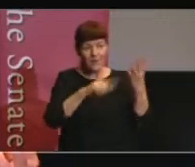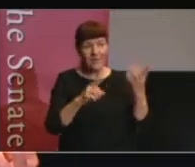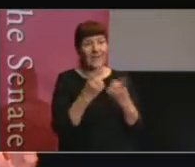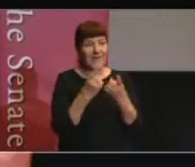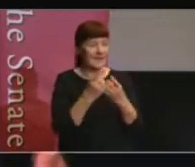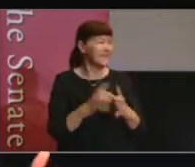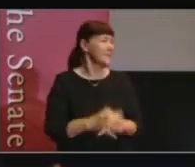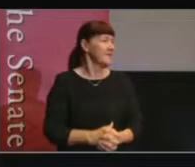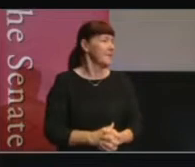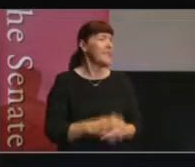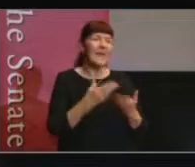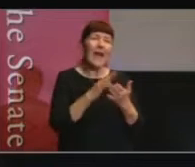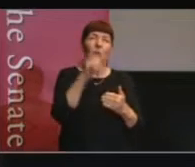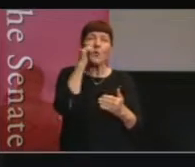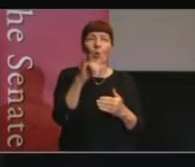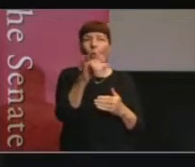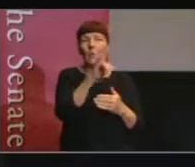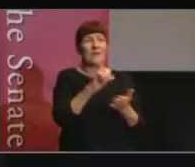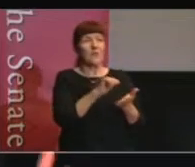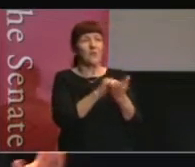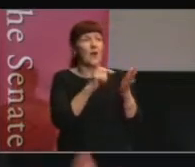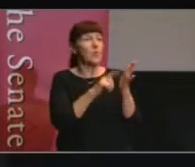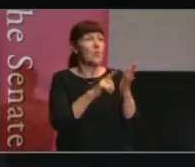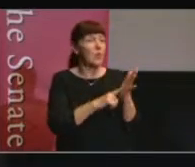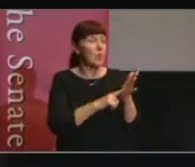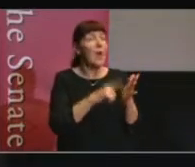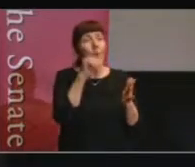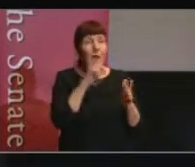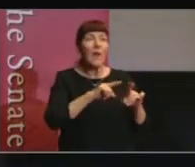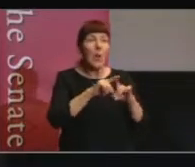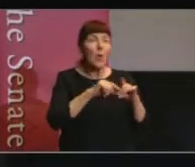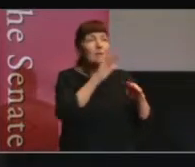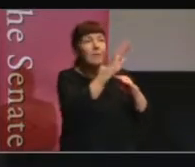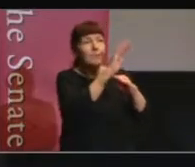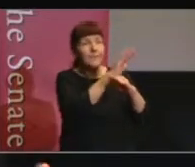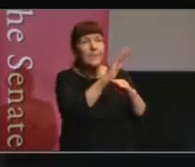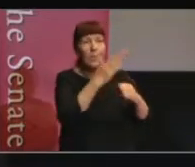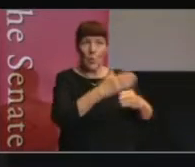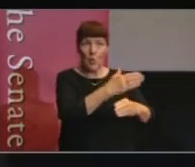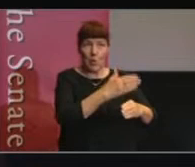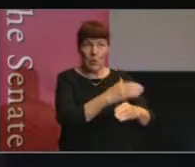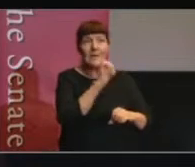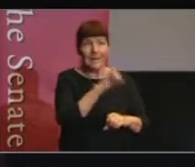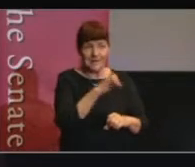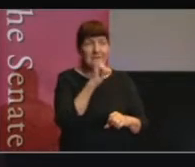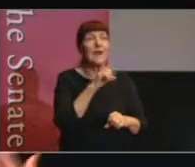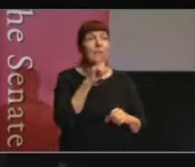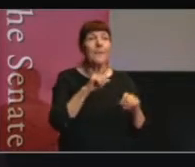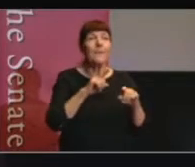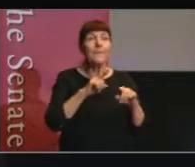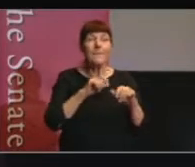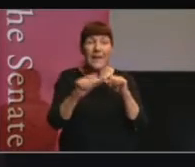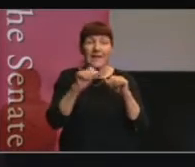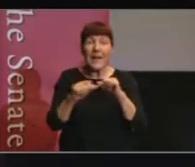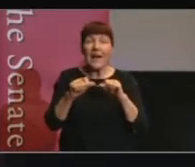And how do we know what the right tool is? Well, we can learn from international practice, but we can better off to learn from our